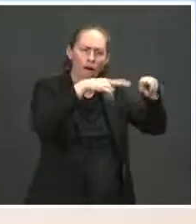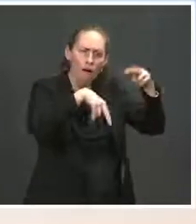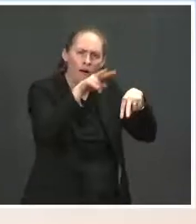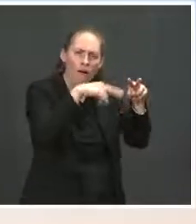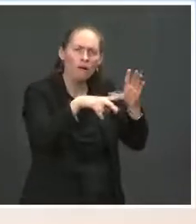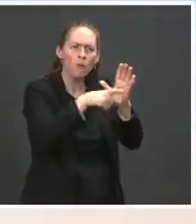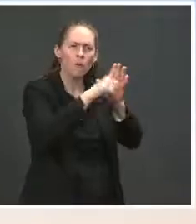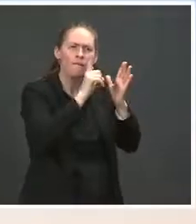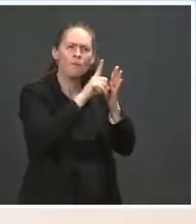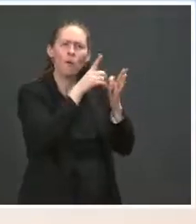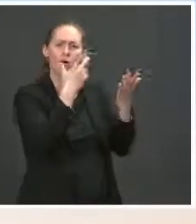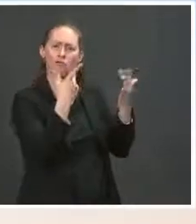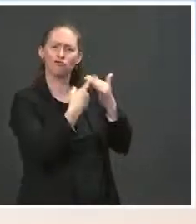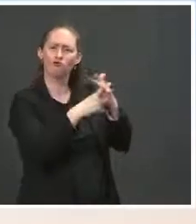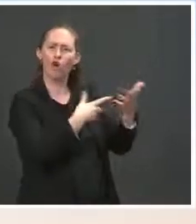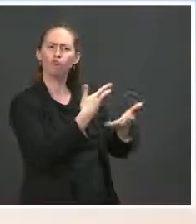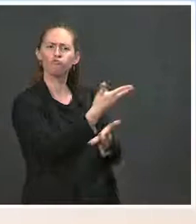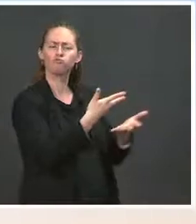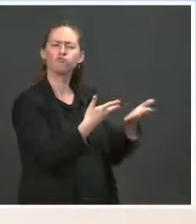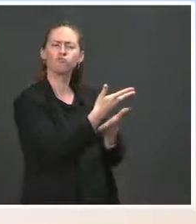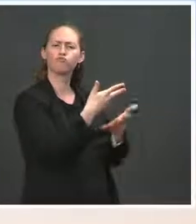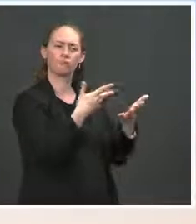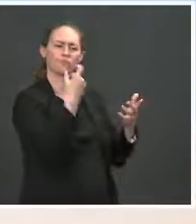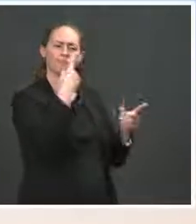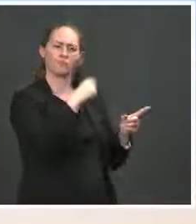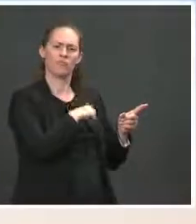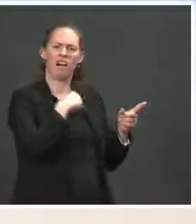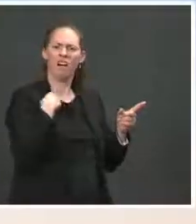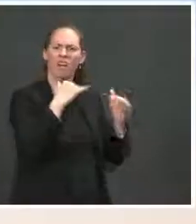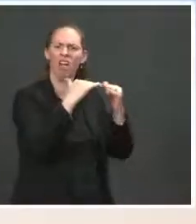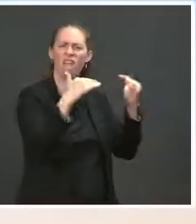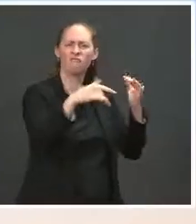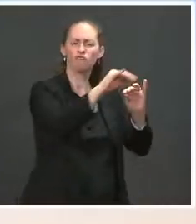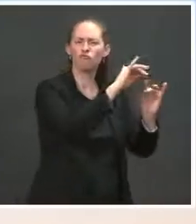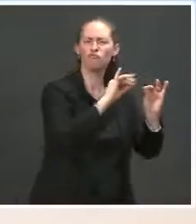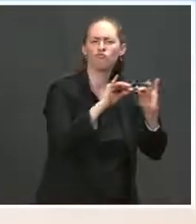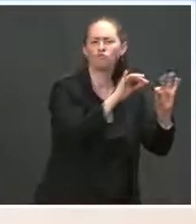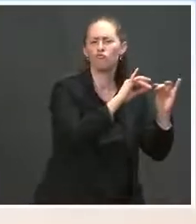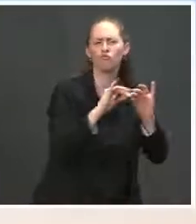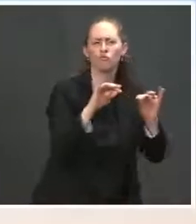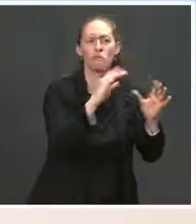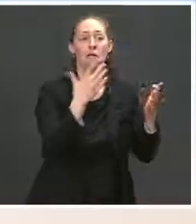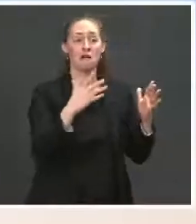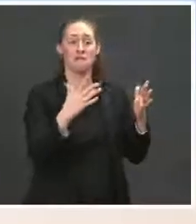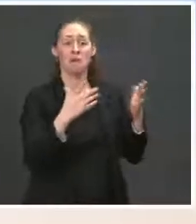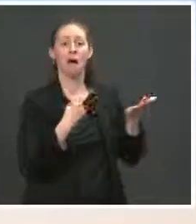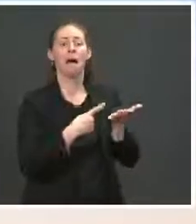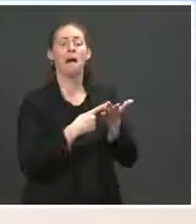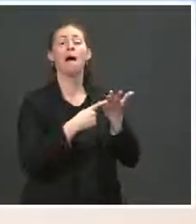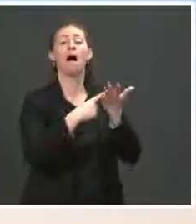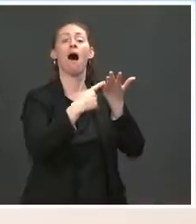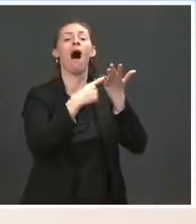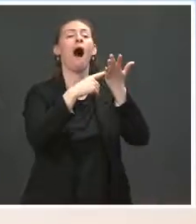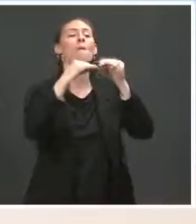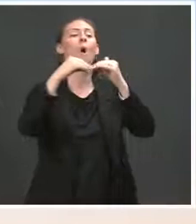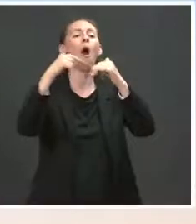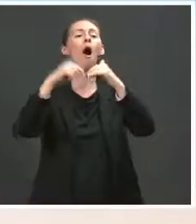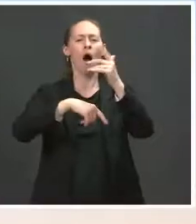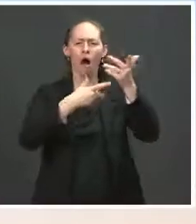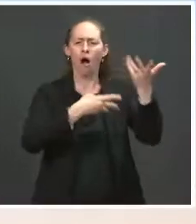conversations at the staff level today. We expect those to proceed through the course of next week. We'll ask questions. We'll exchange additional